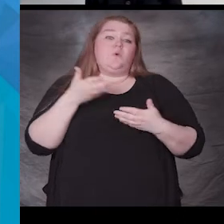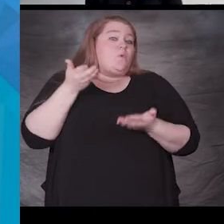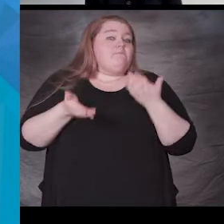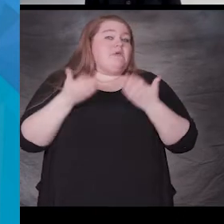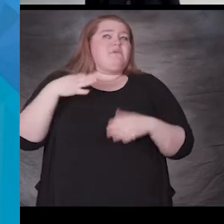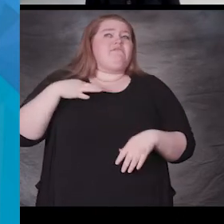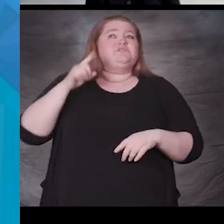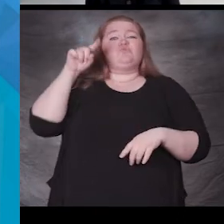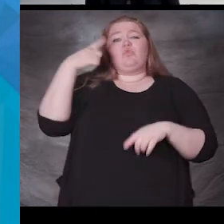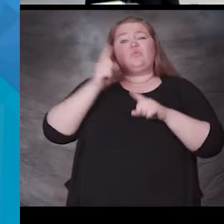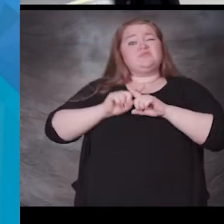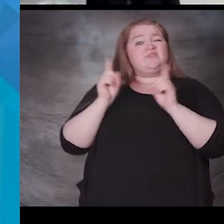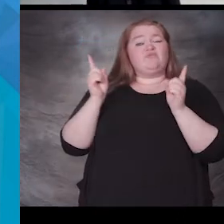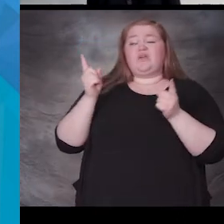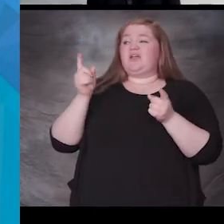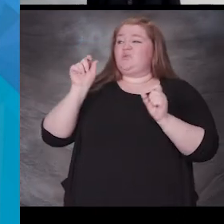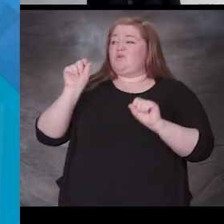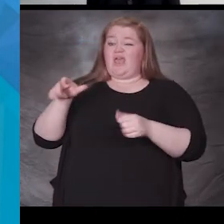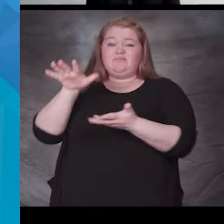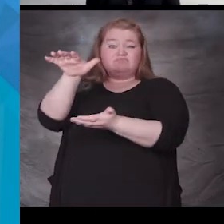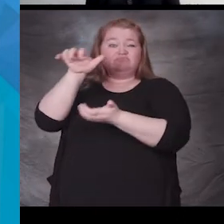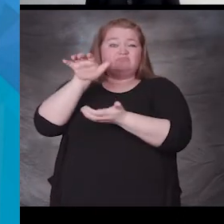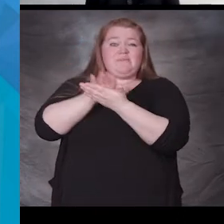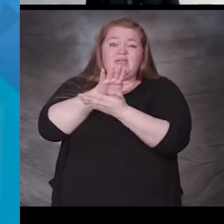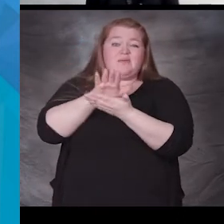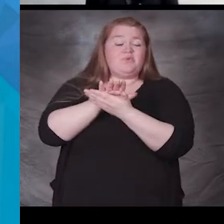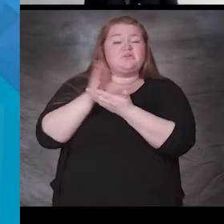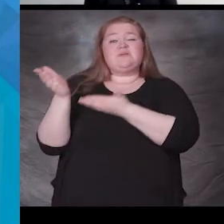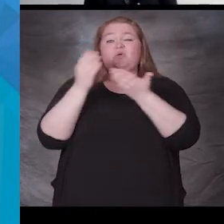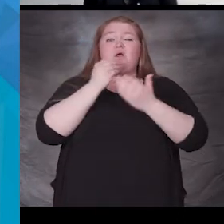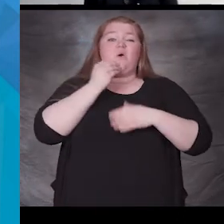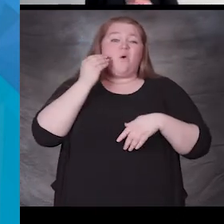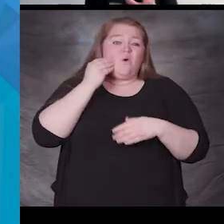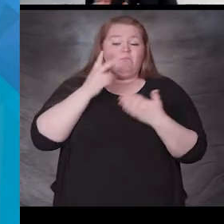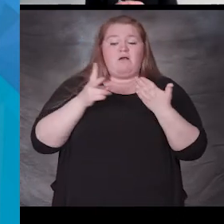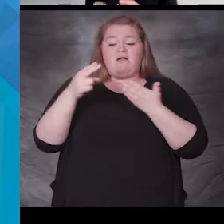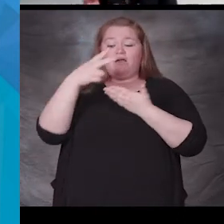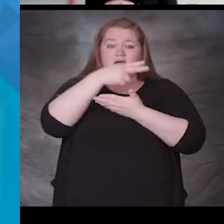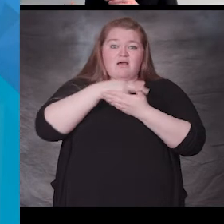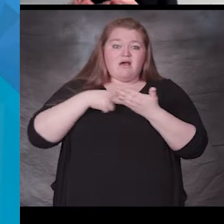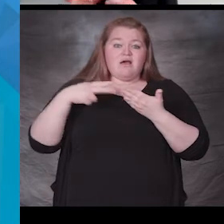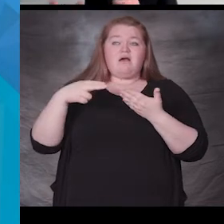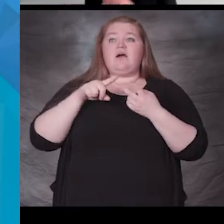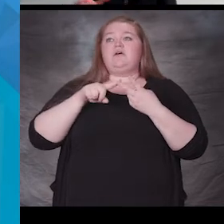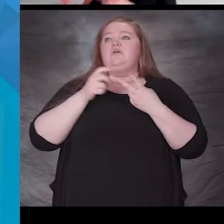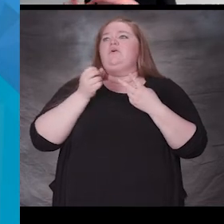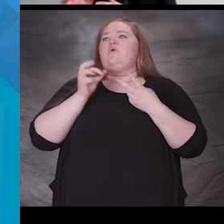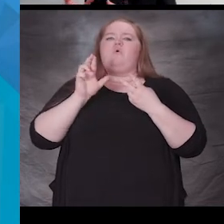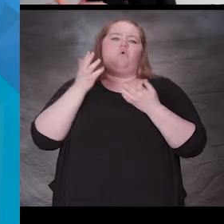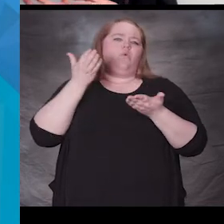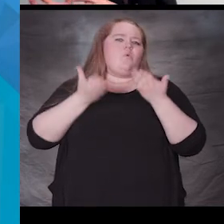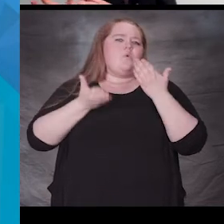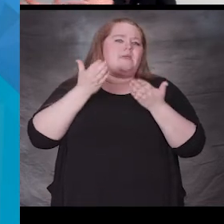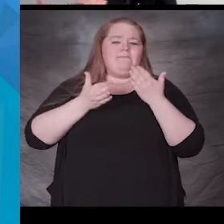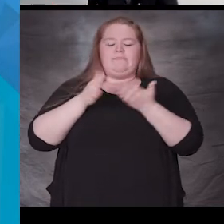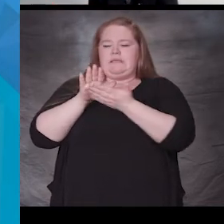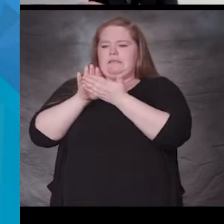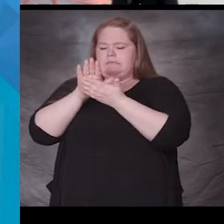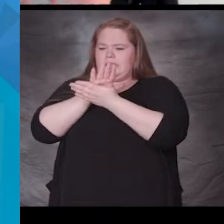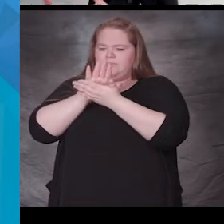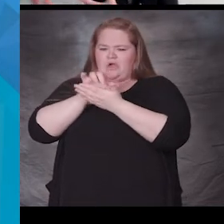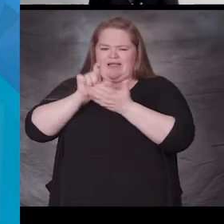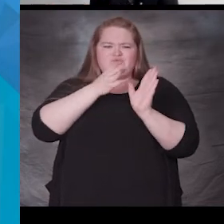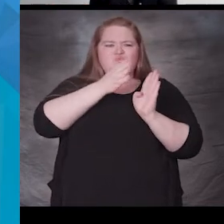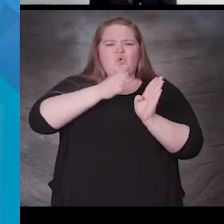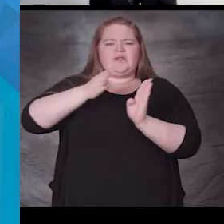taking some materials home and cutting things out for teachers and preparing folders and packets and